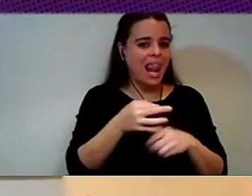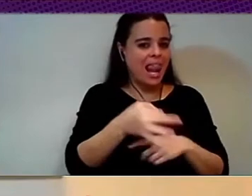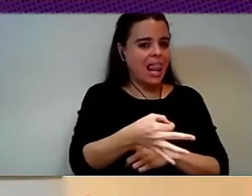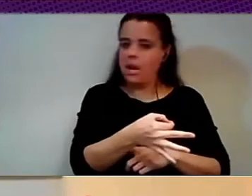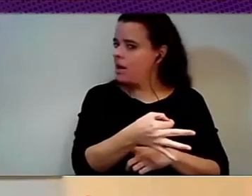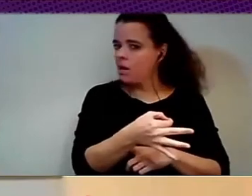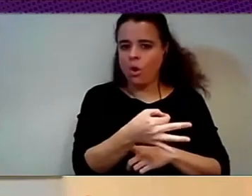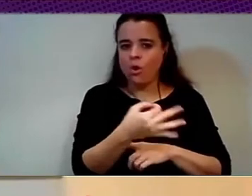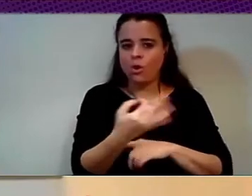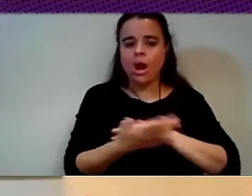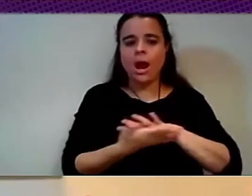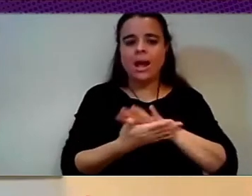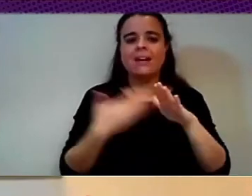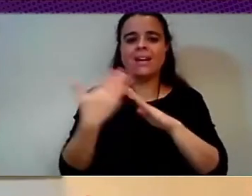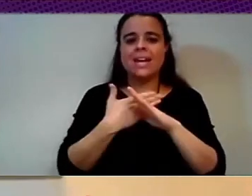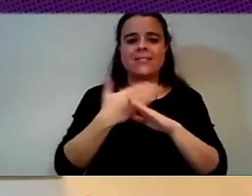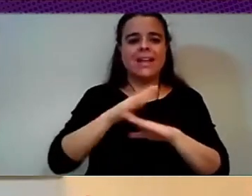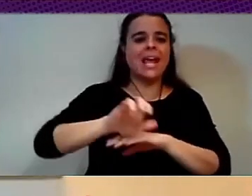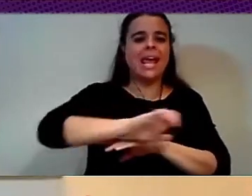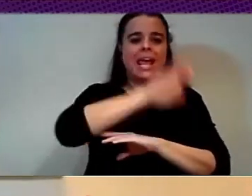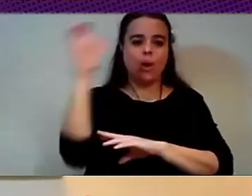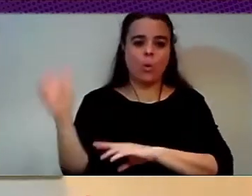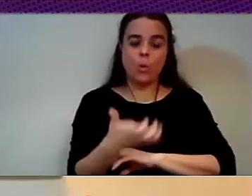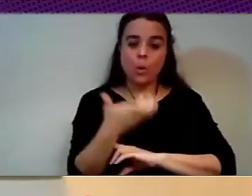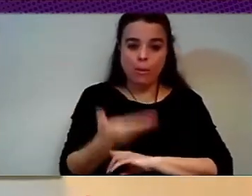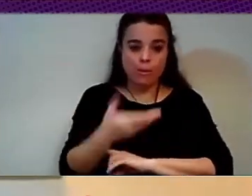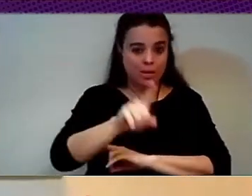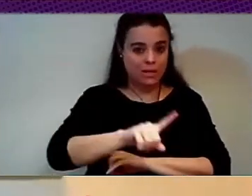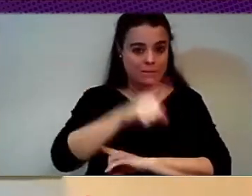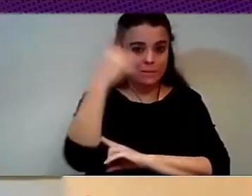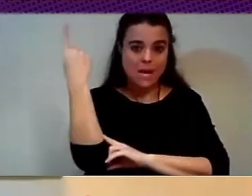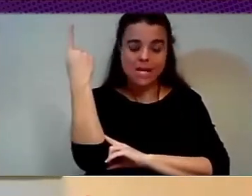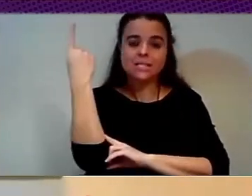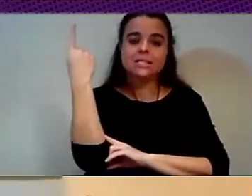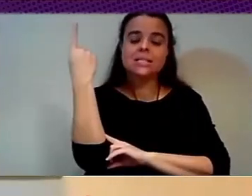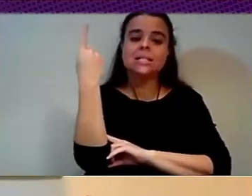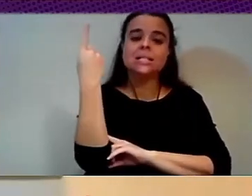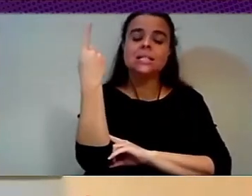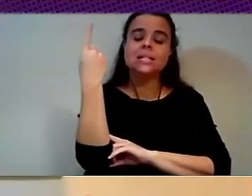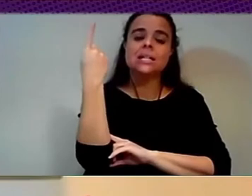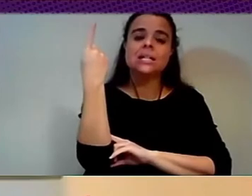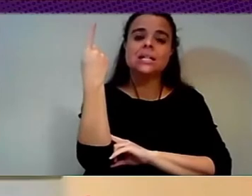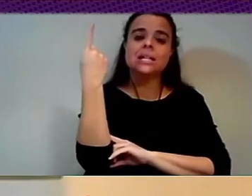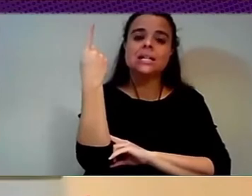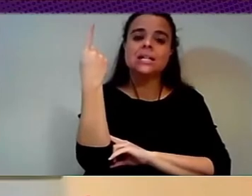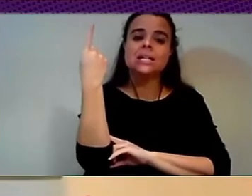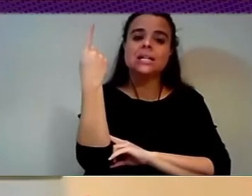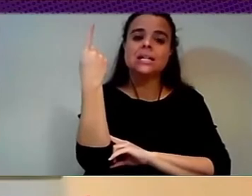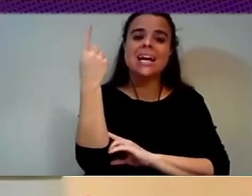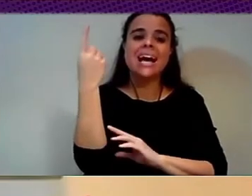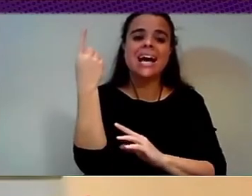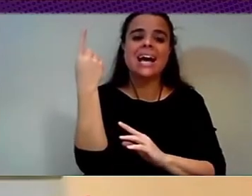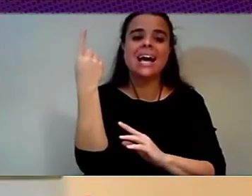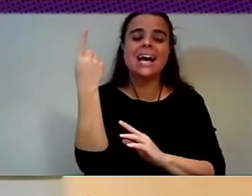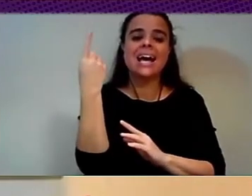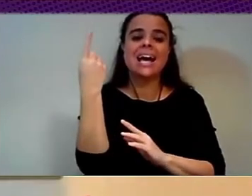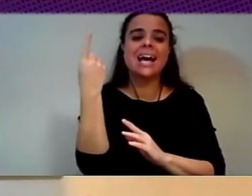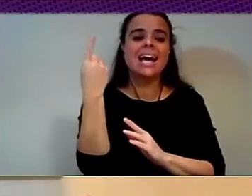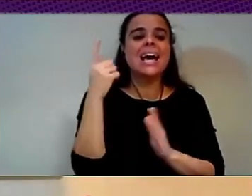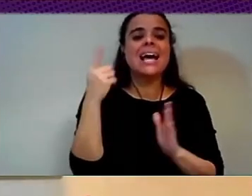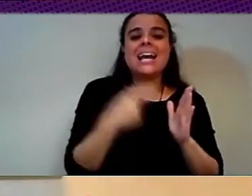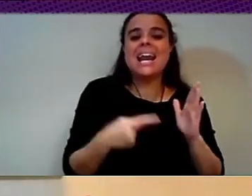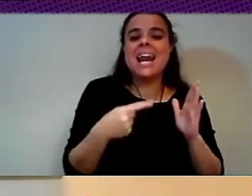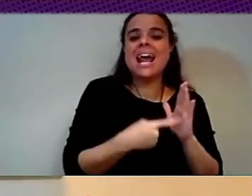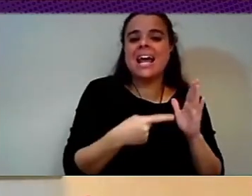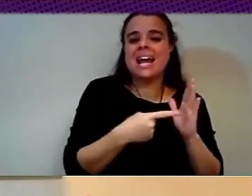obviously to reclaim some governance and some sovereignty over this data. now Europe is investing in Gaia X, which is the